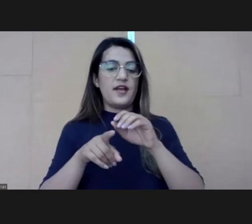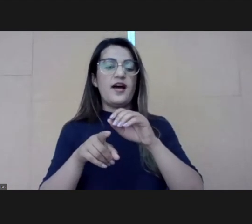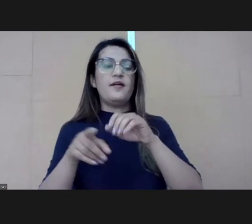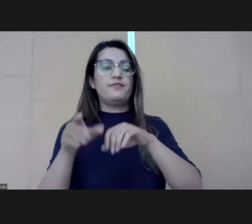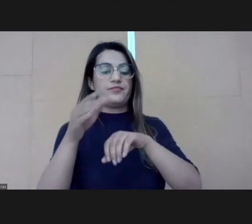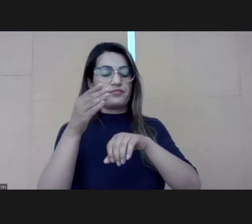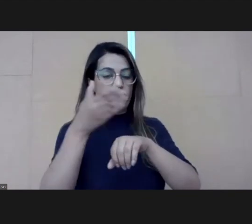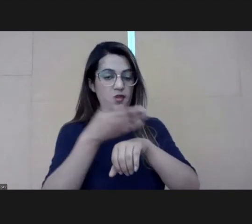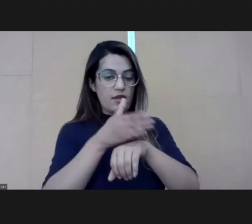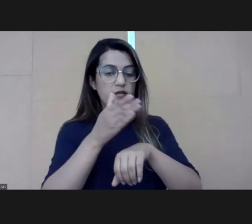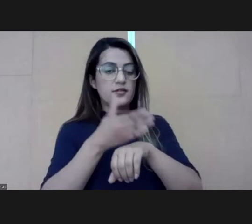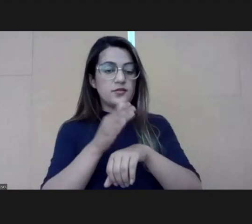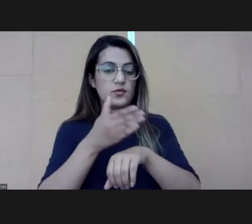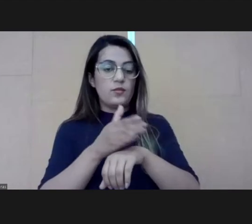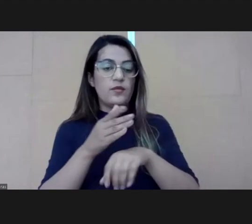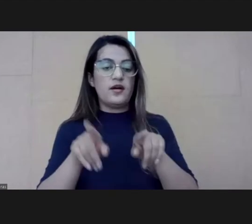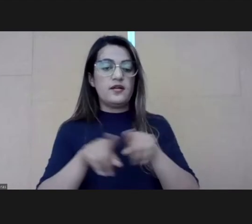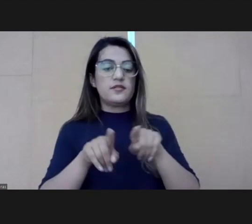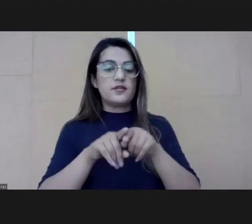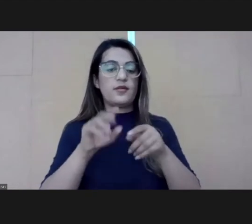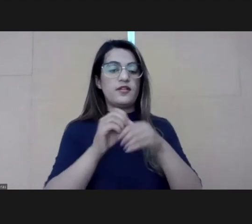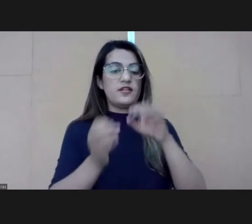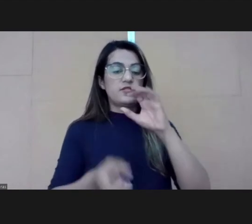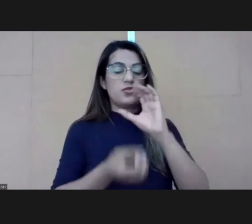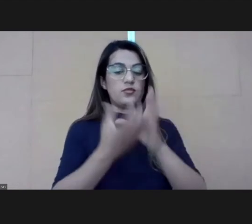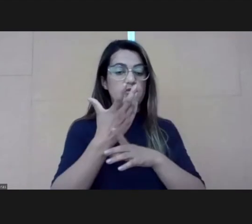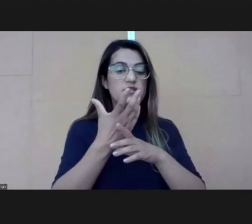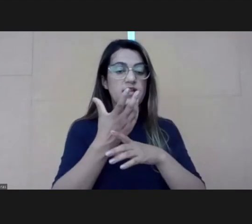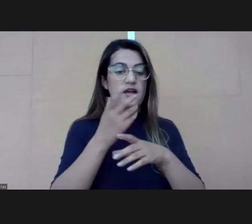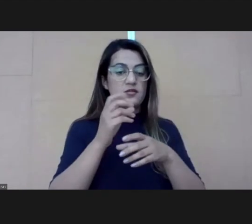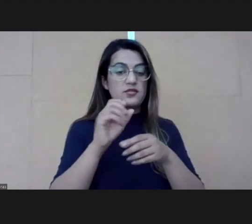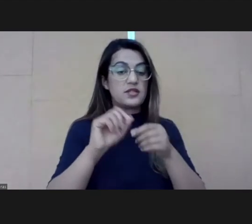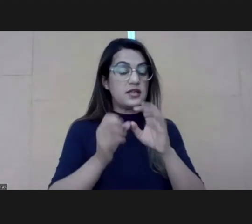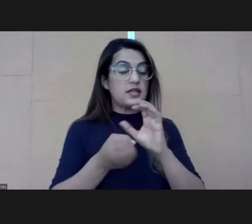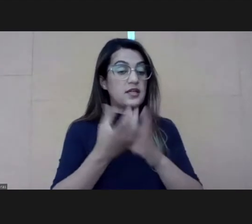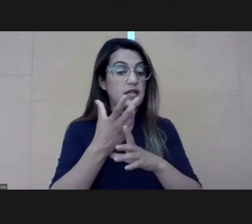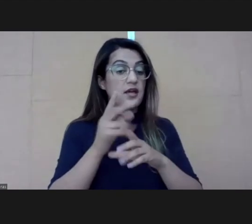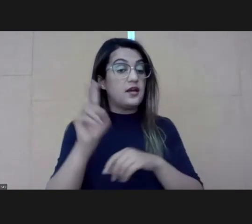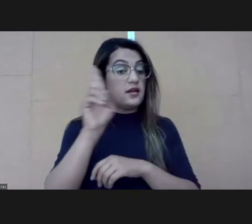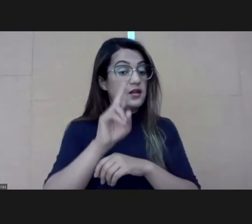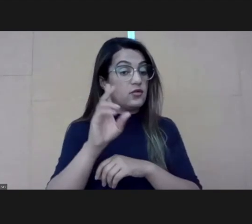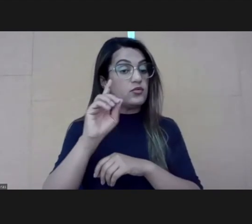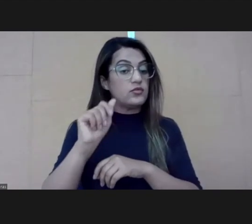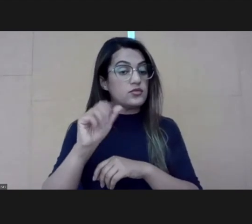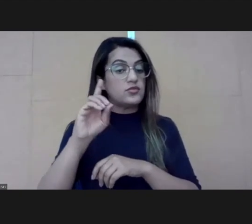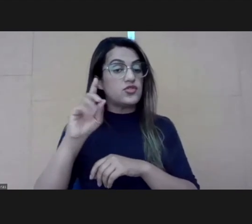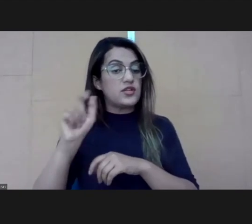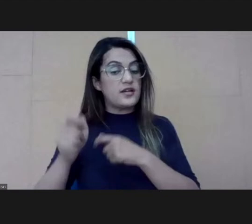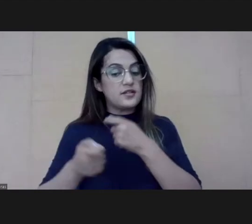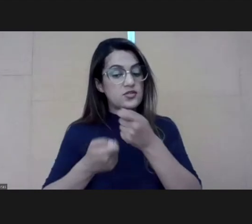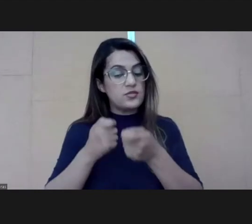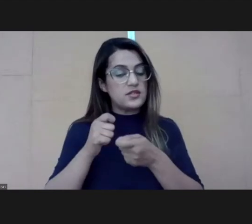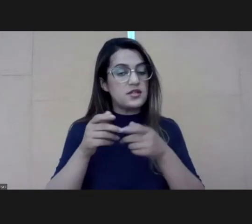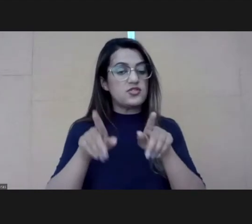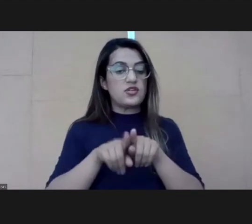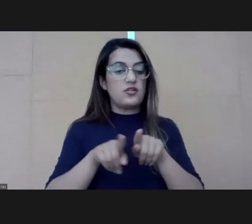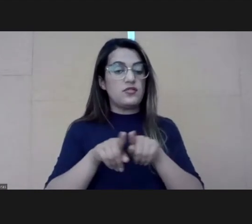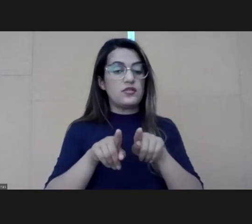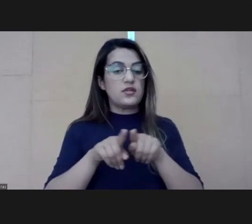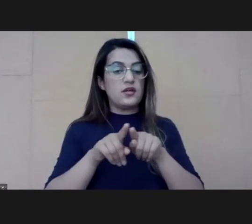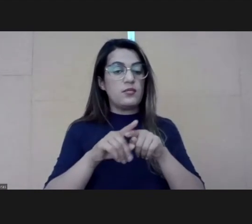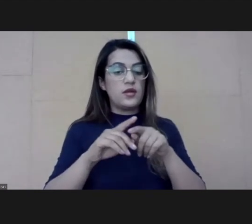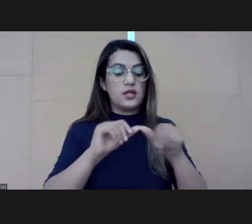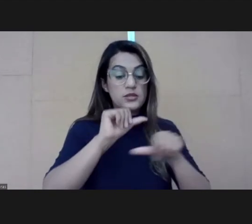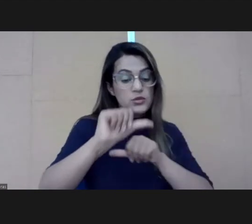explosion of data and the use of administrative data and words as data is a revolution for the public service. And